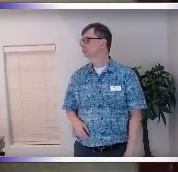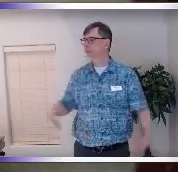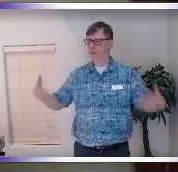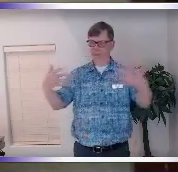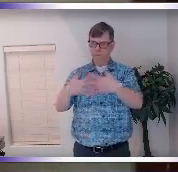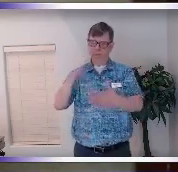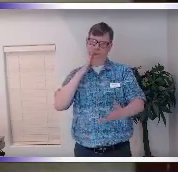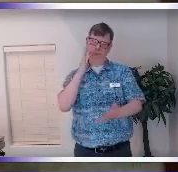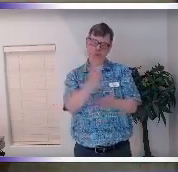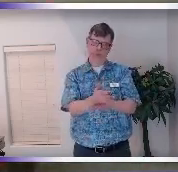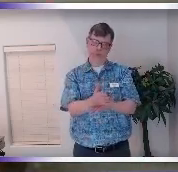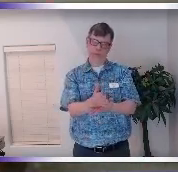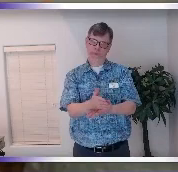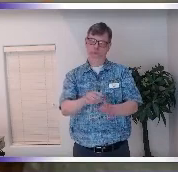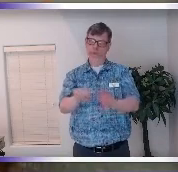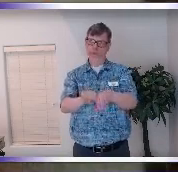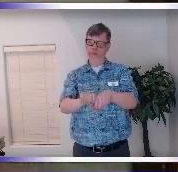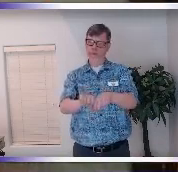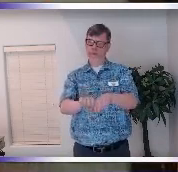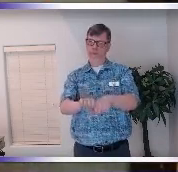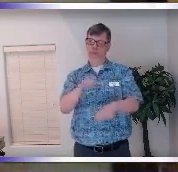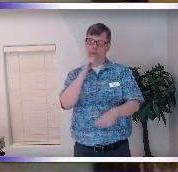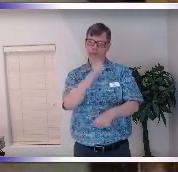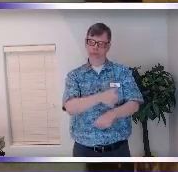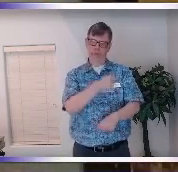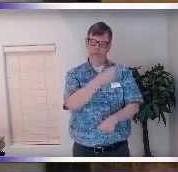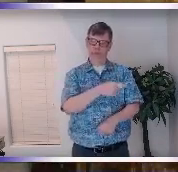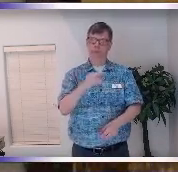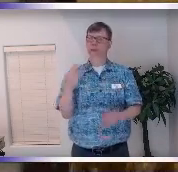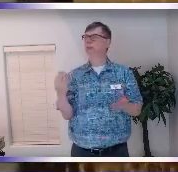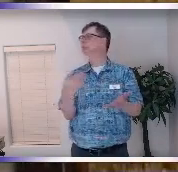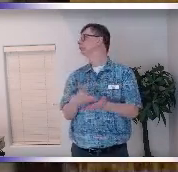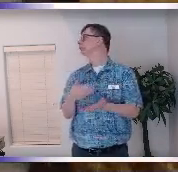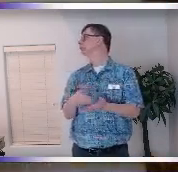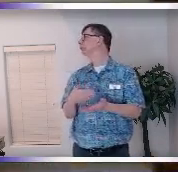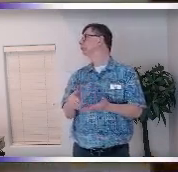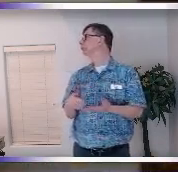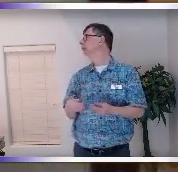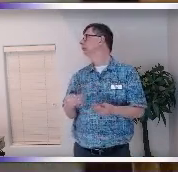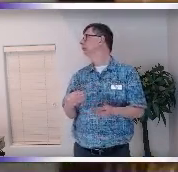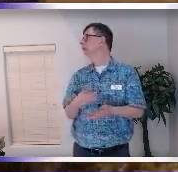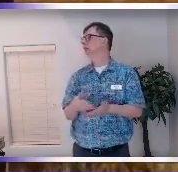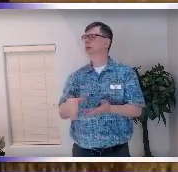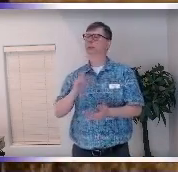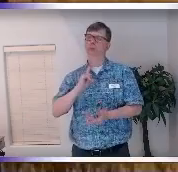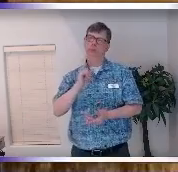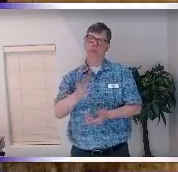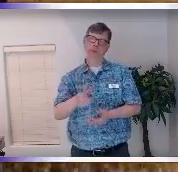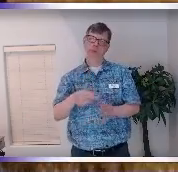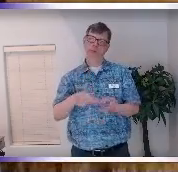it's true um so the guy said money is the easy your mantra today is money is the easiest